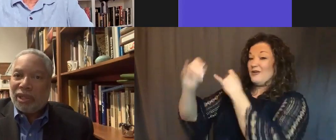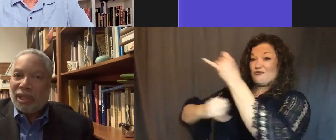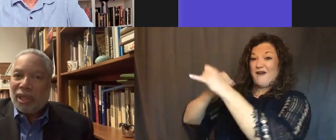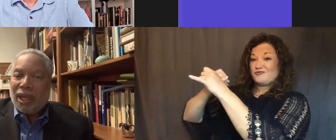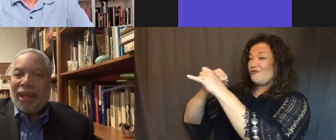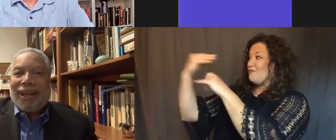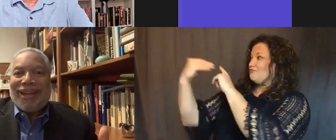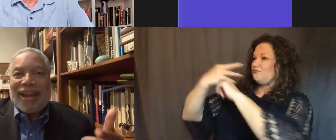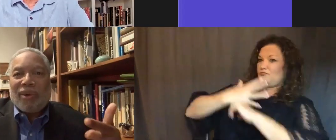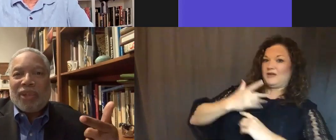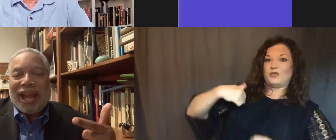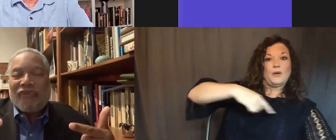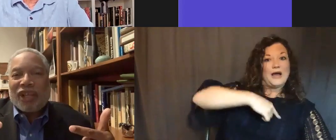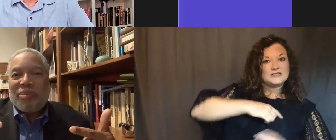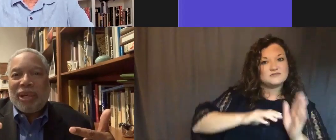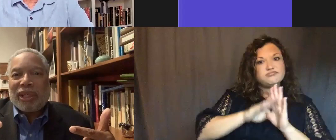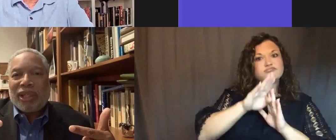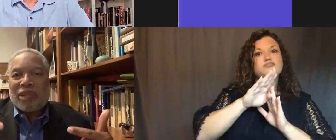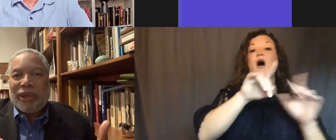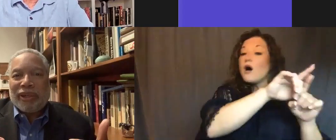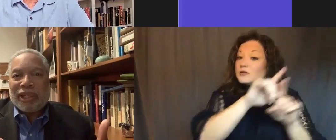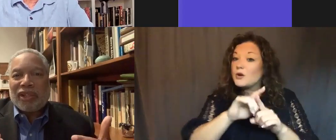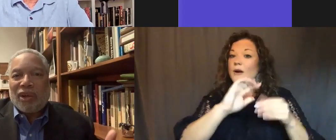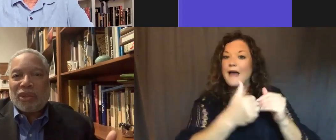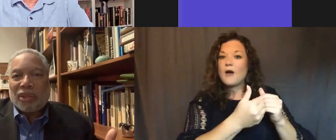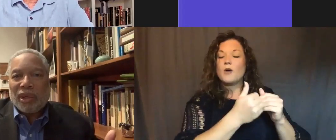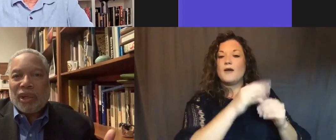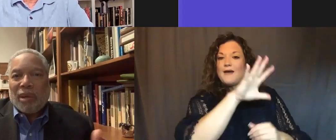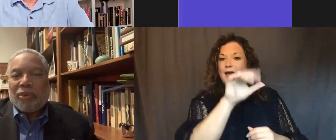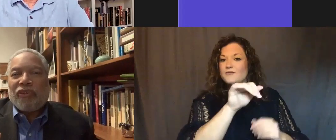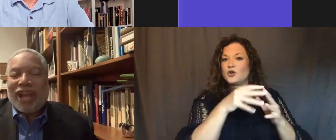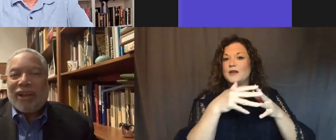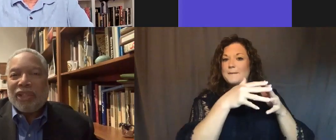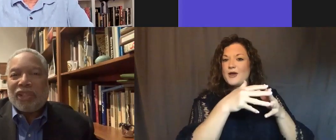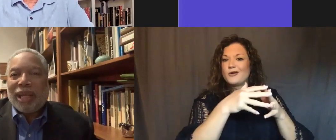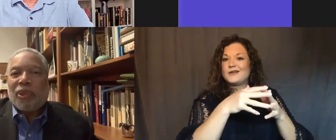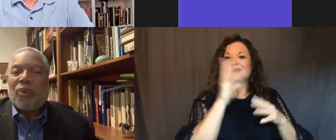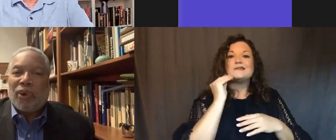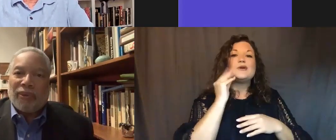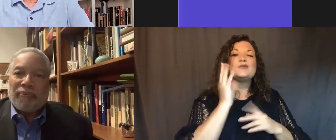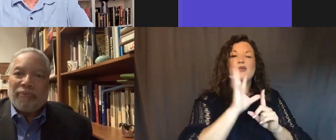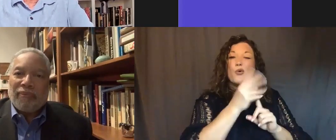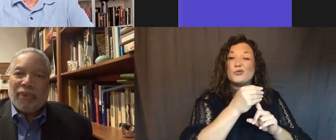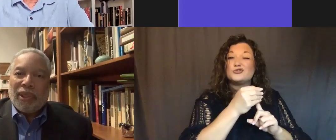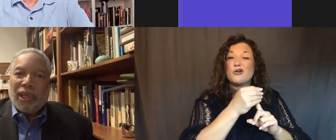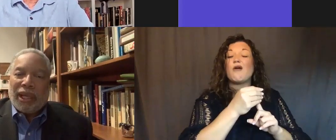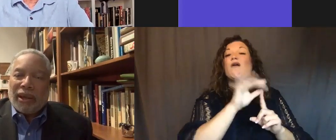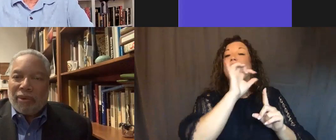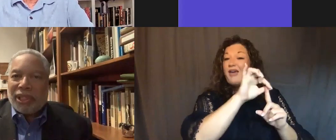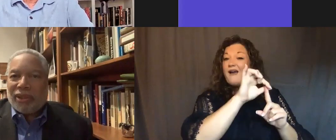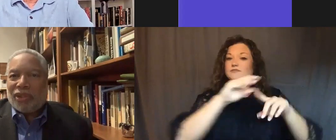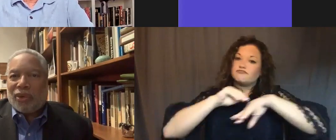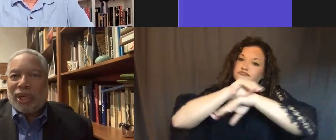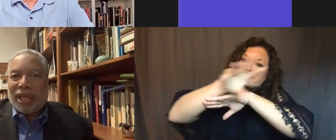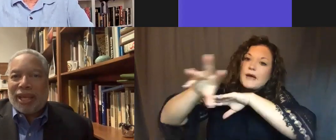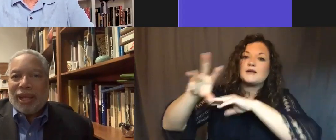and how the African American experience, its culture, profoundly shaped the world. And I